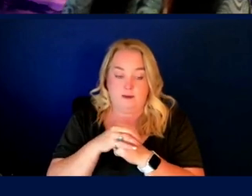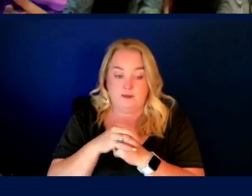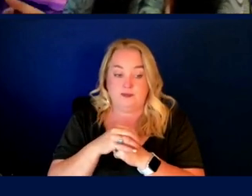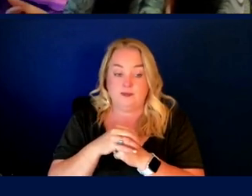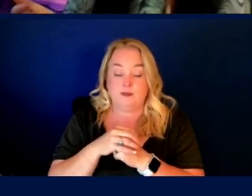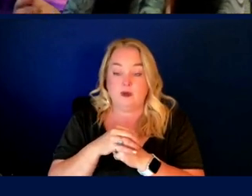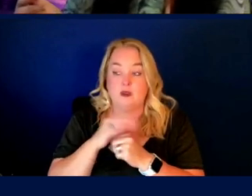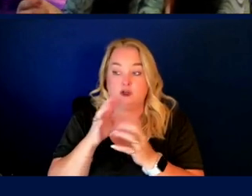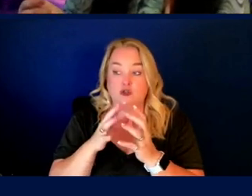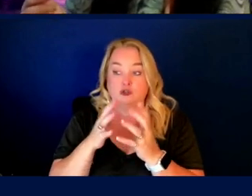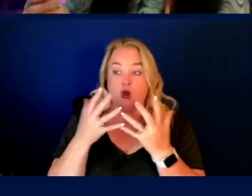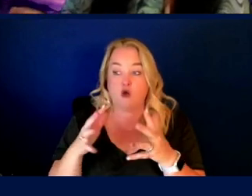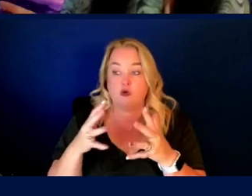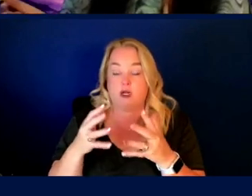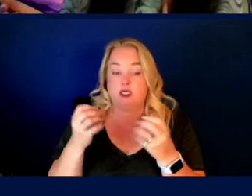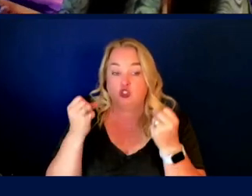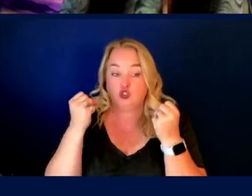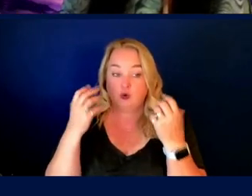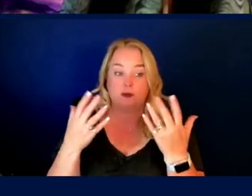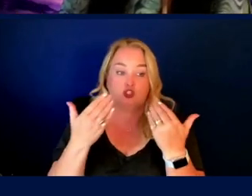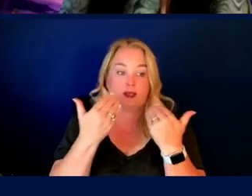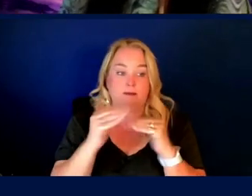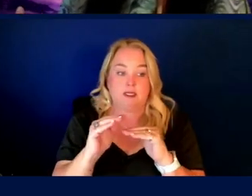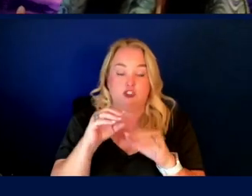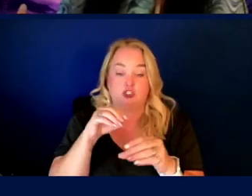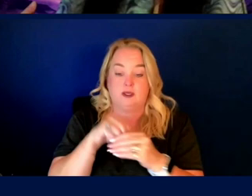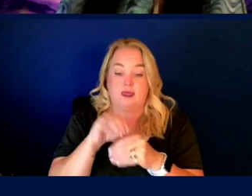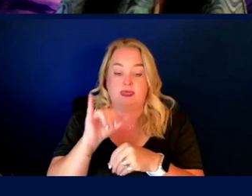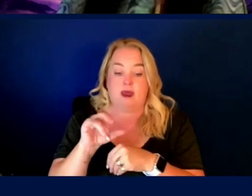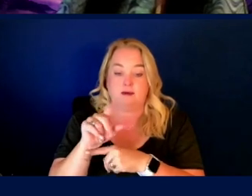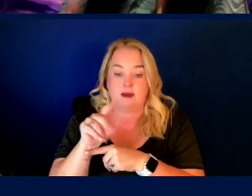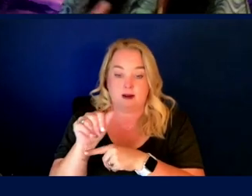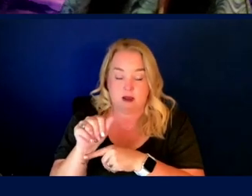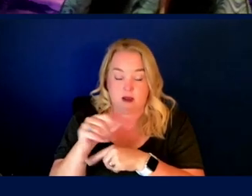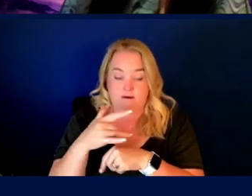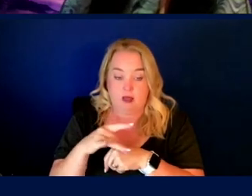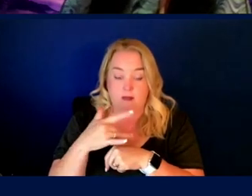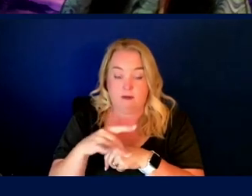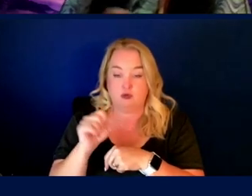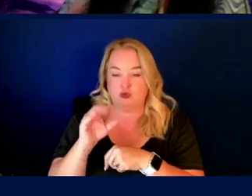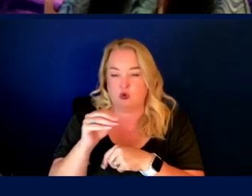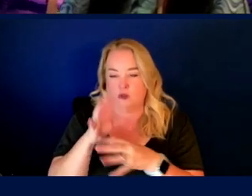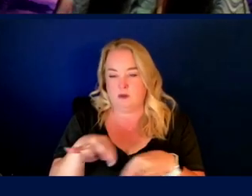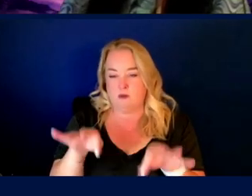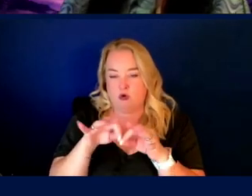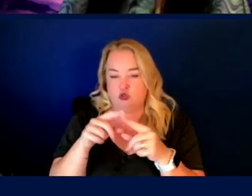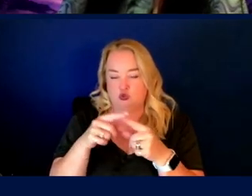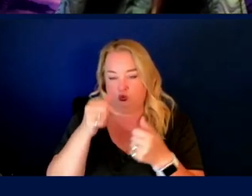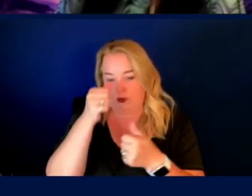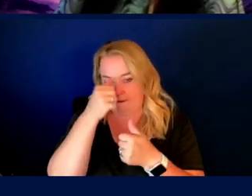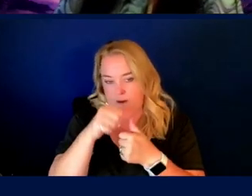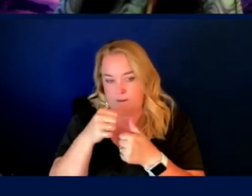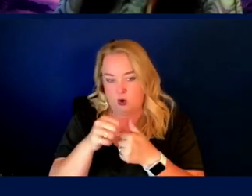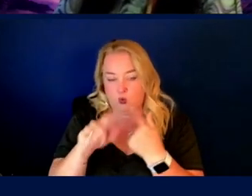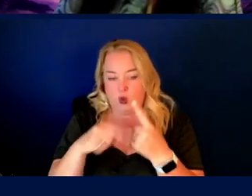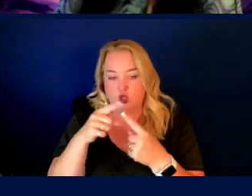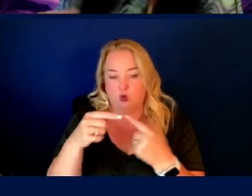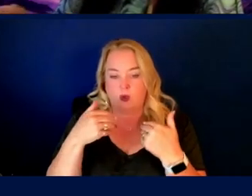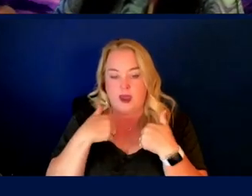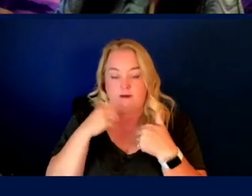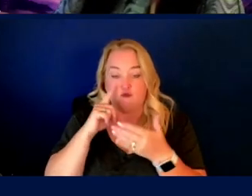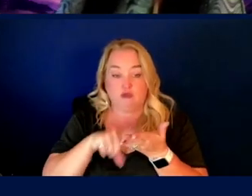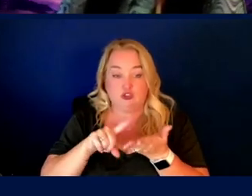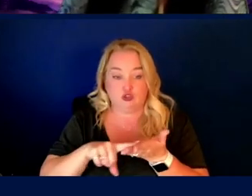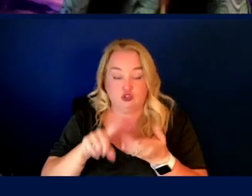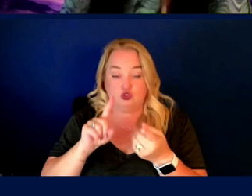there's already so much, uh, limitation in the data available in this domain. So it's important to be mindful when you're conducting bioastronautics research